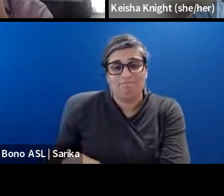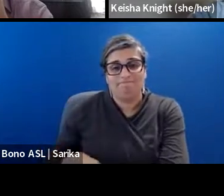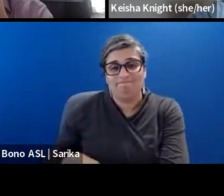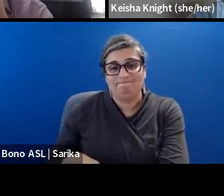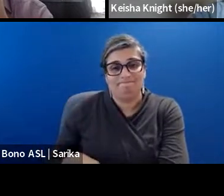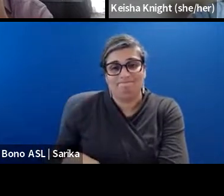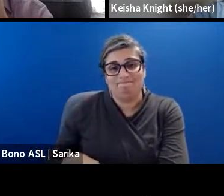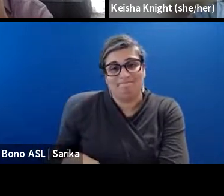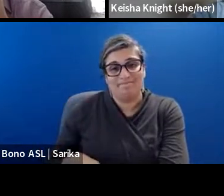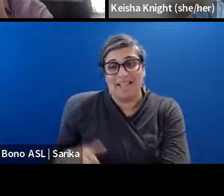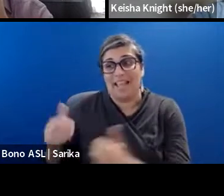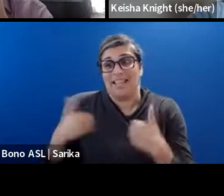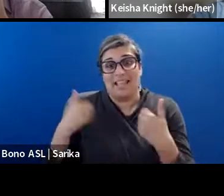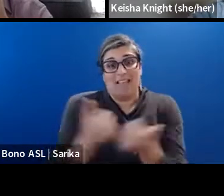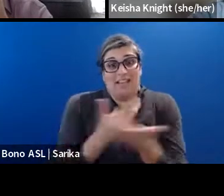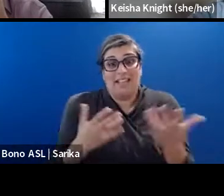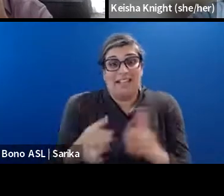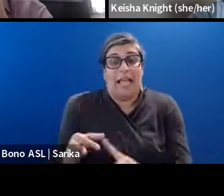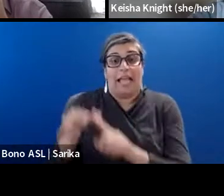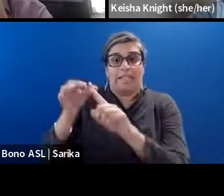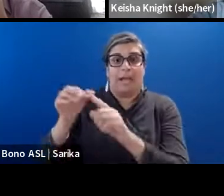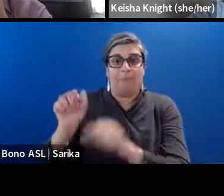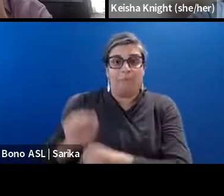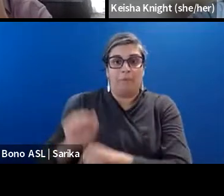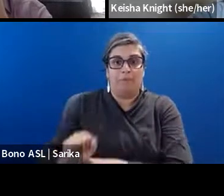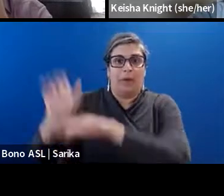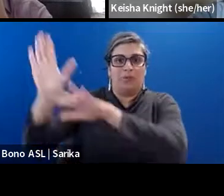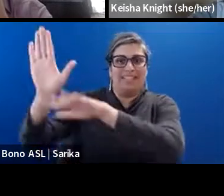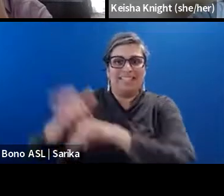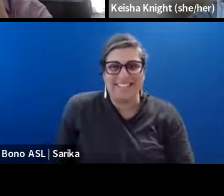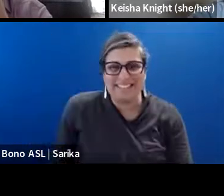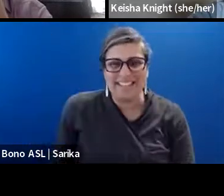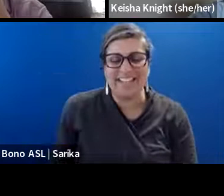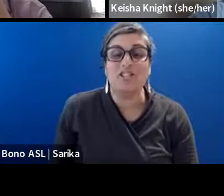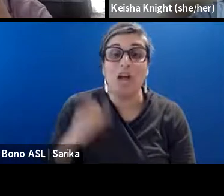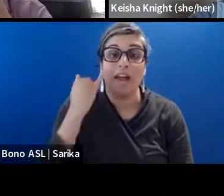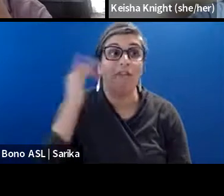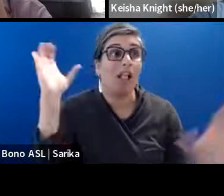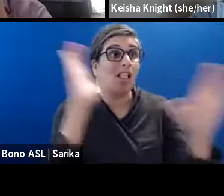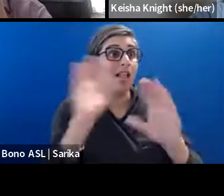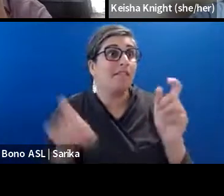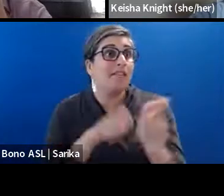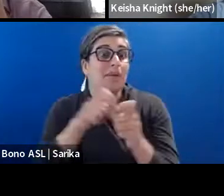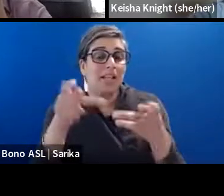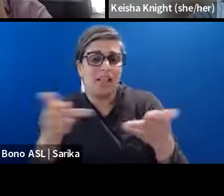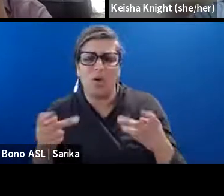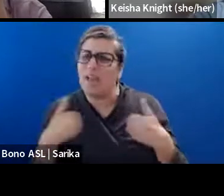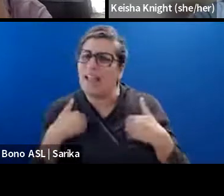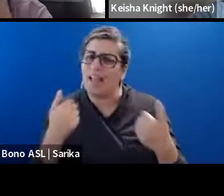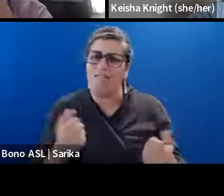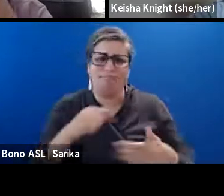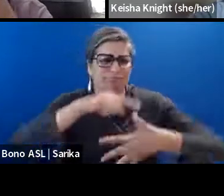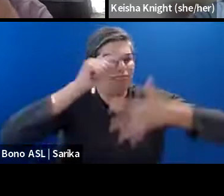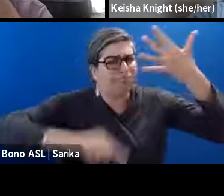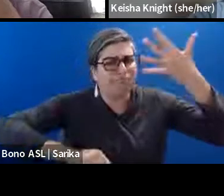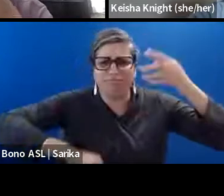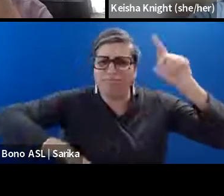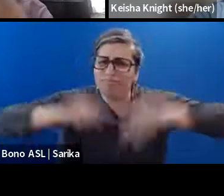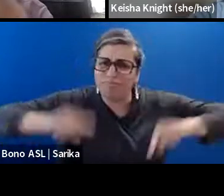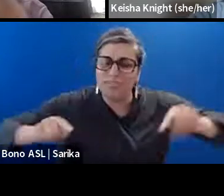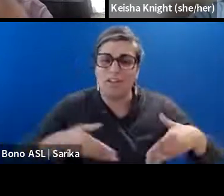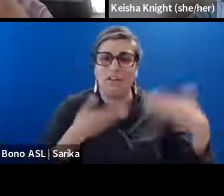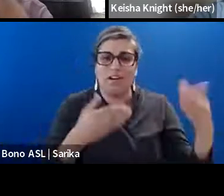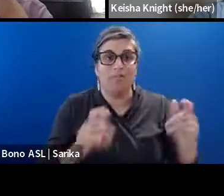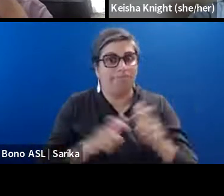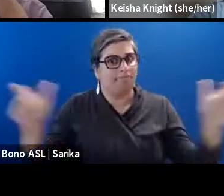has pretty much everything except mountains, you know, so if you're looking for specific locations, you know, we have that to offer. Um, it's a large